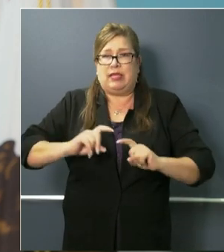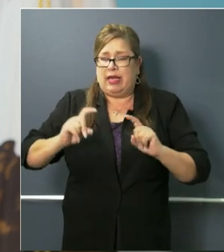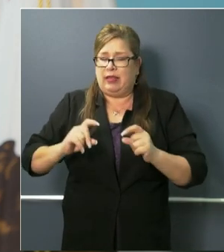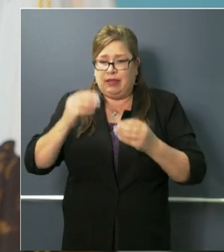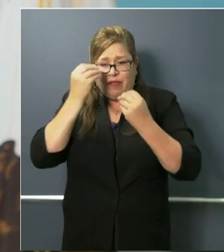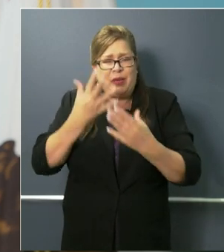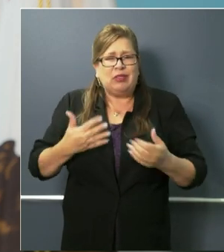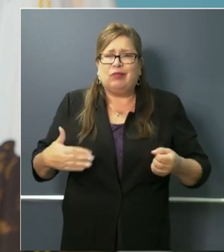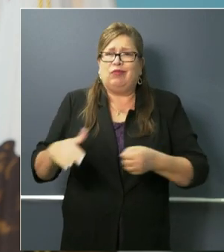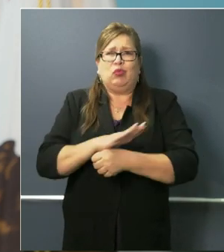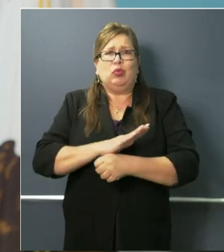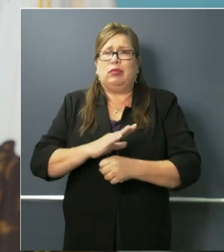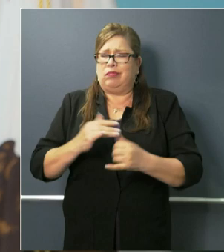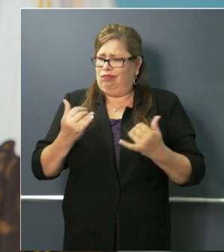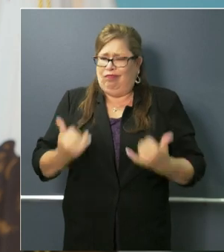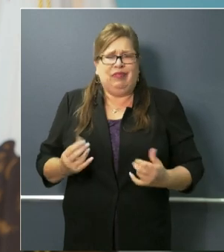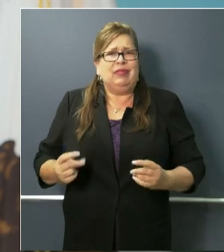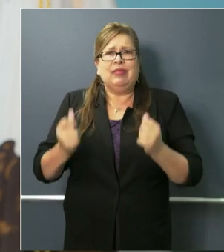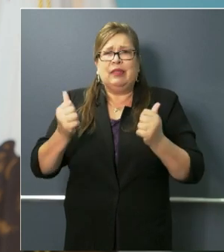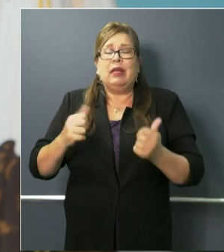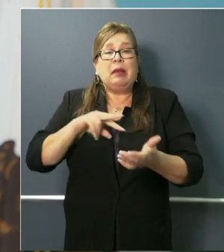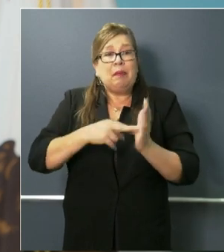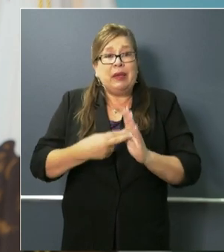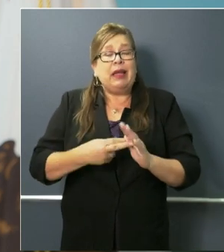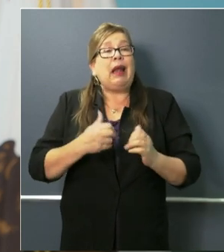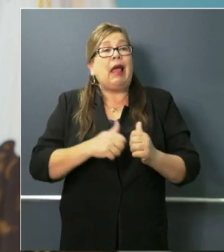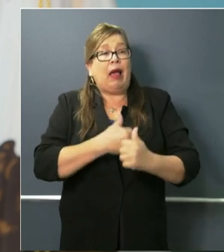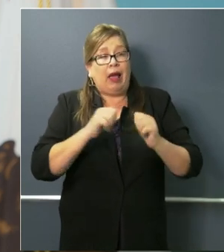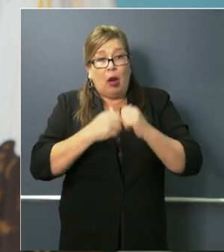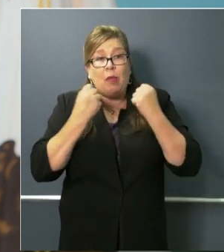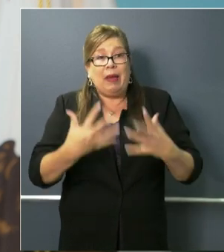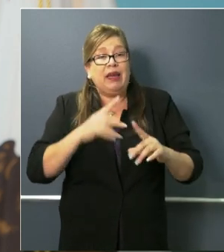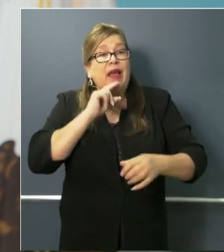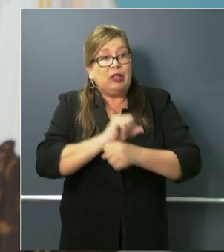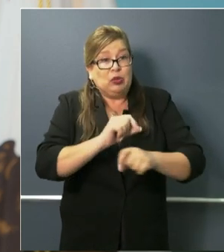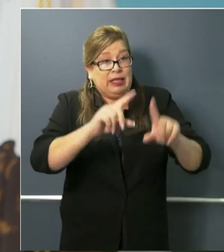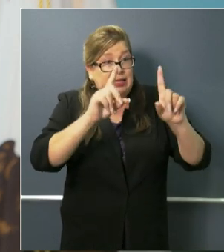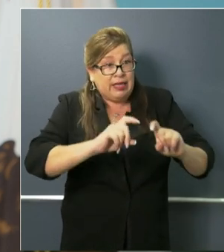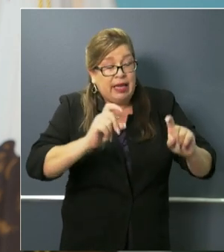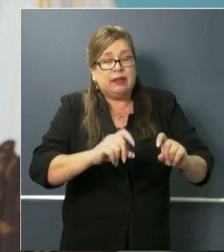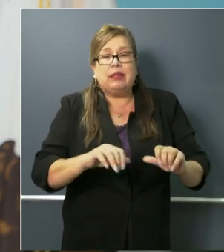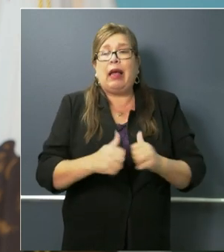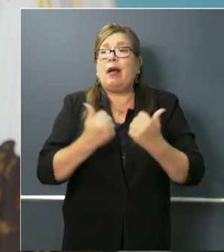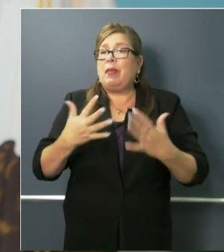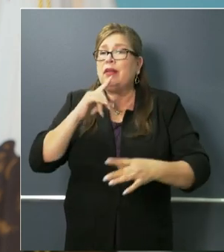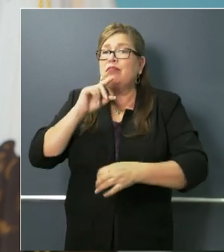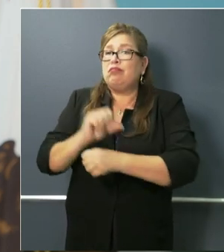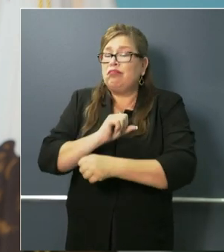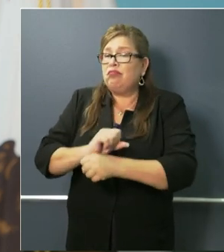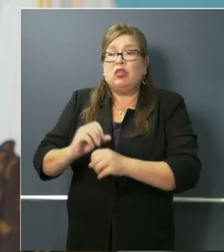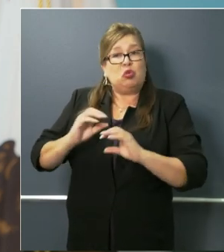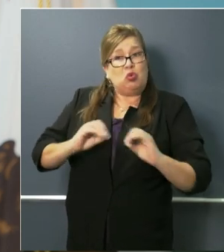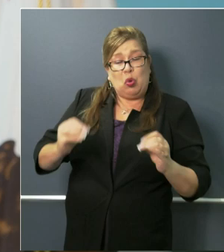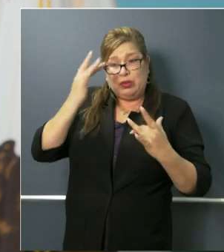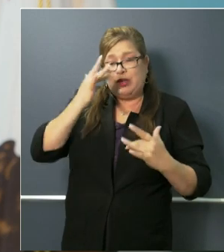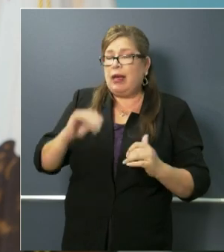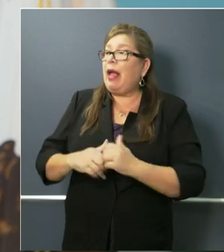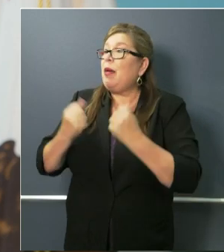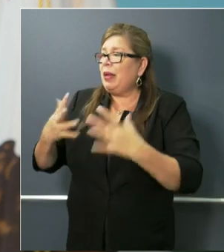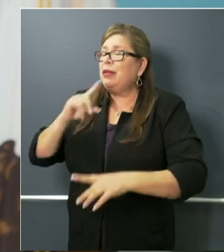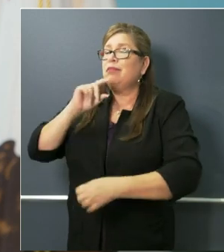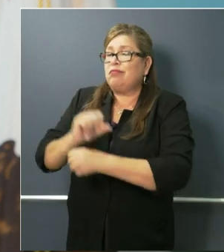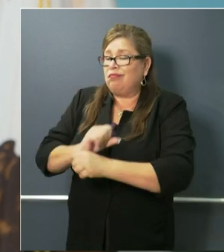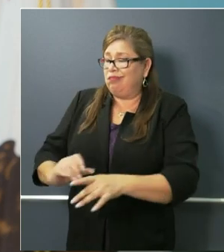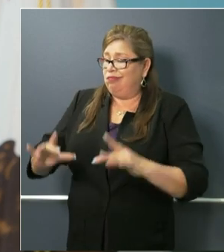The ability now with a serum test to focus on immunology, the issues related to the immune system and looking at